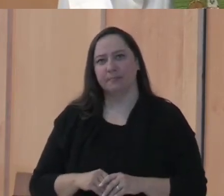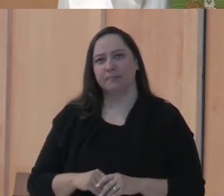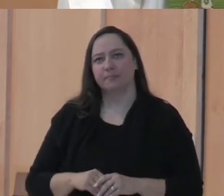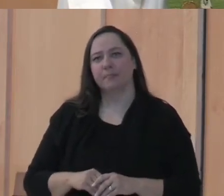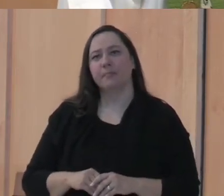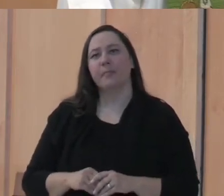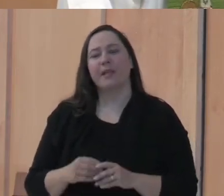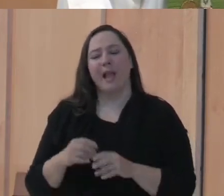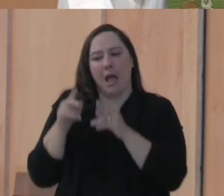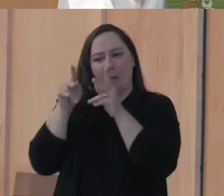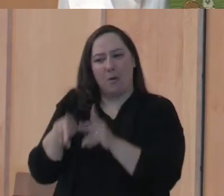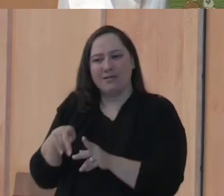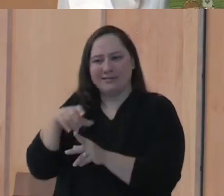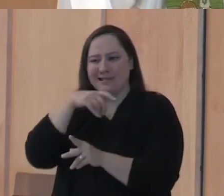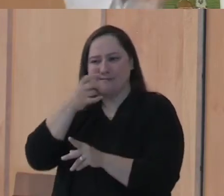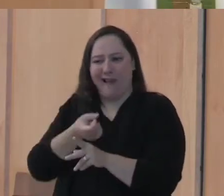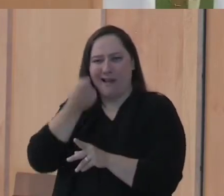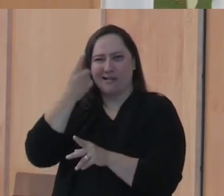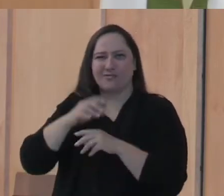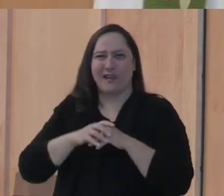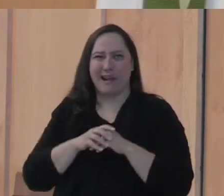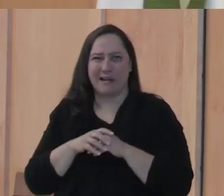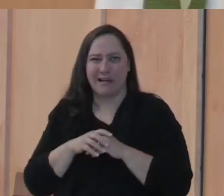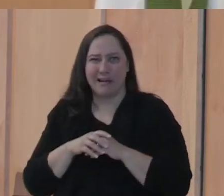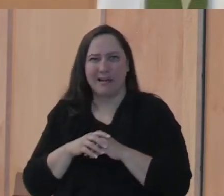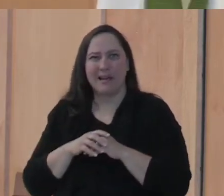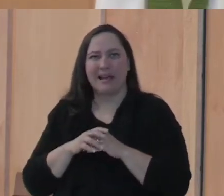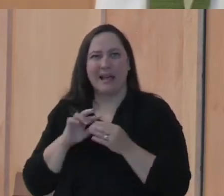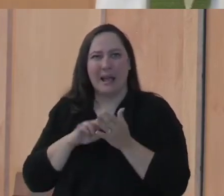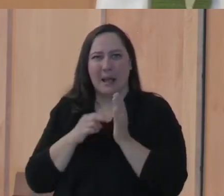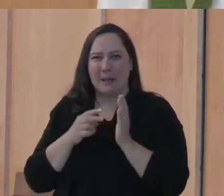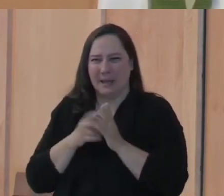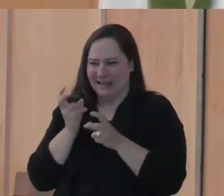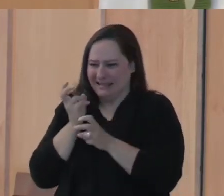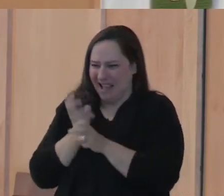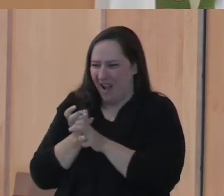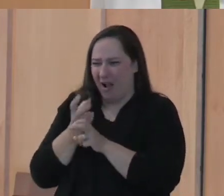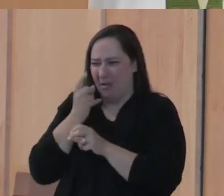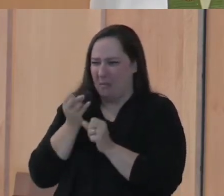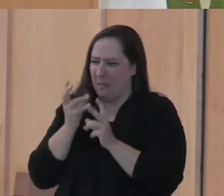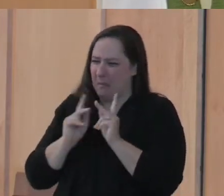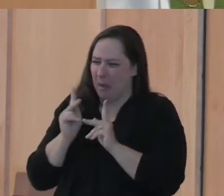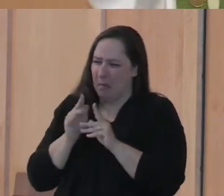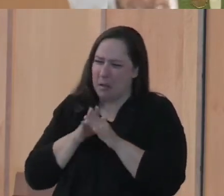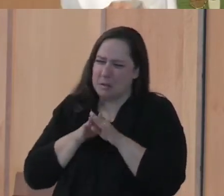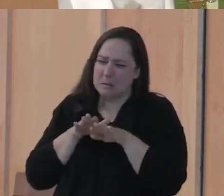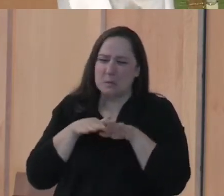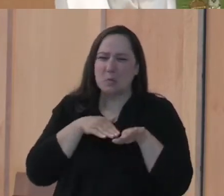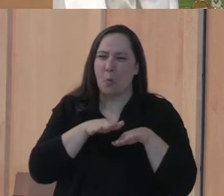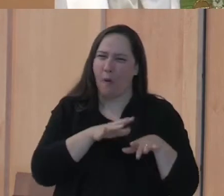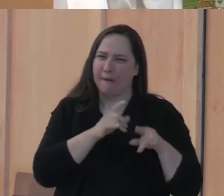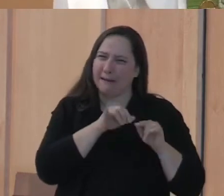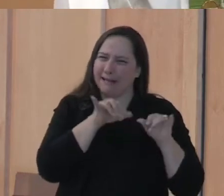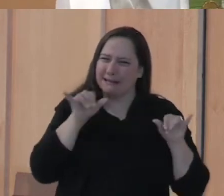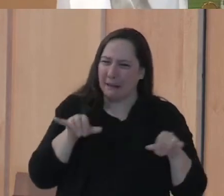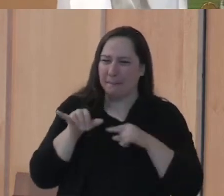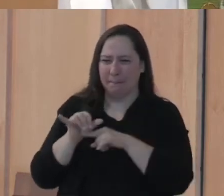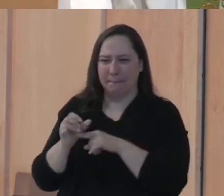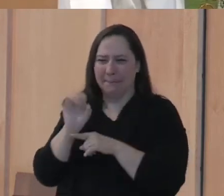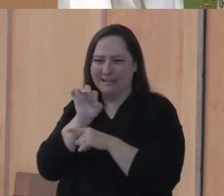Someone not understanding the word of God, it's like it's so compacted from people walking on the soil there that the seed doesn't get in.